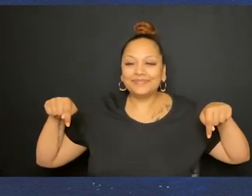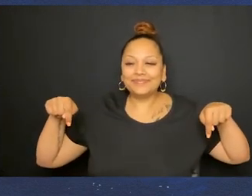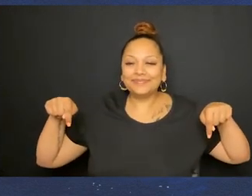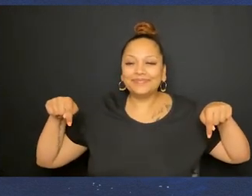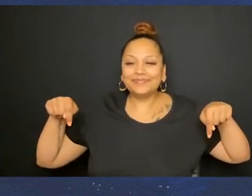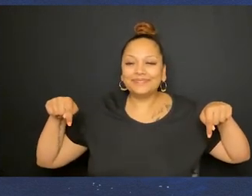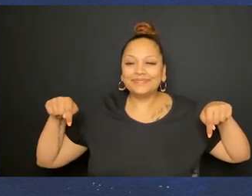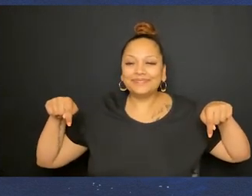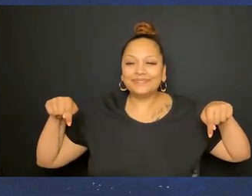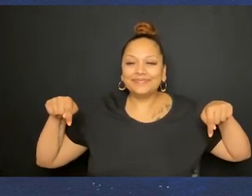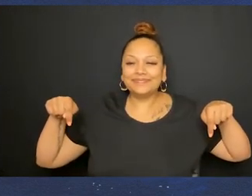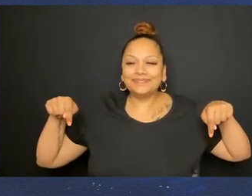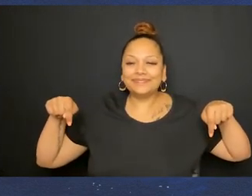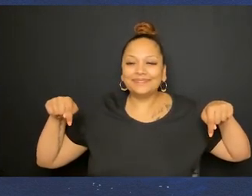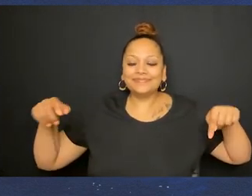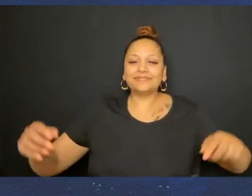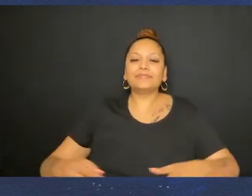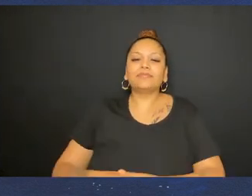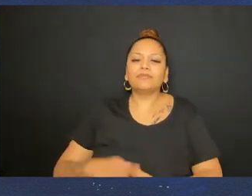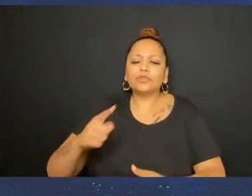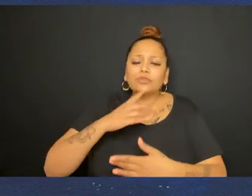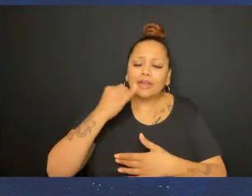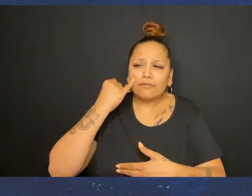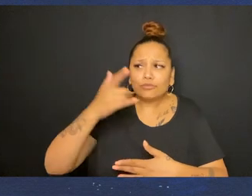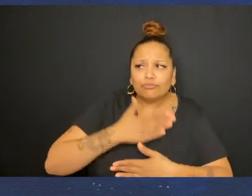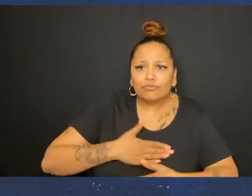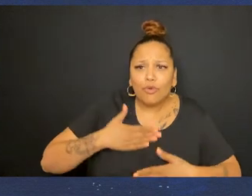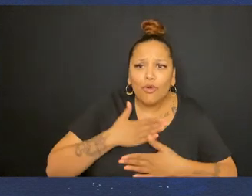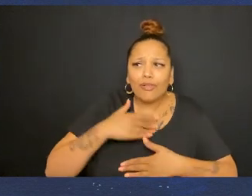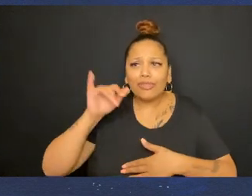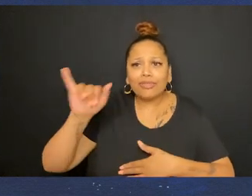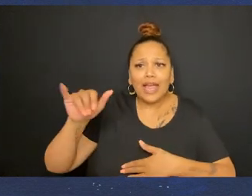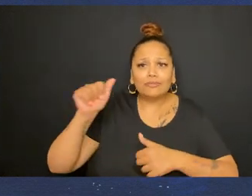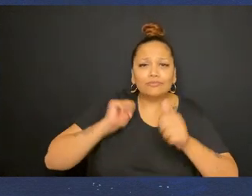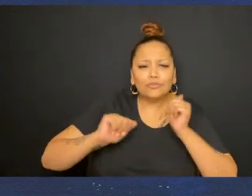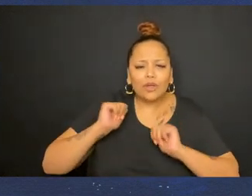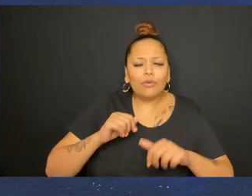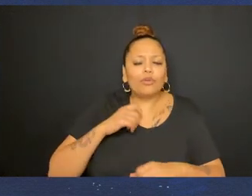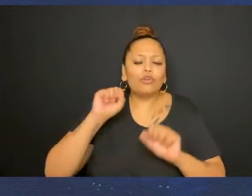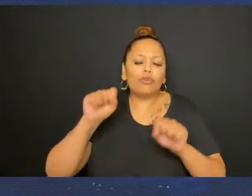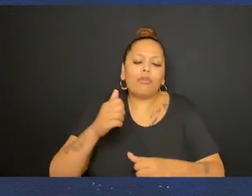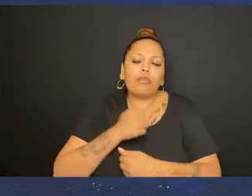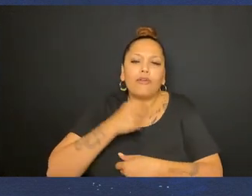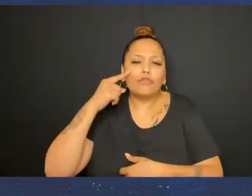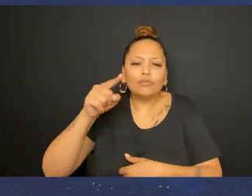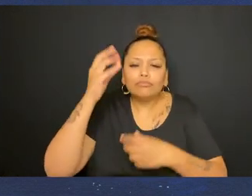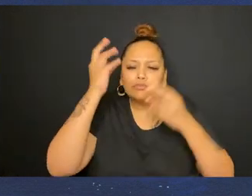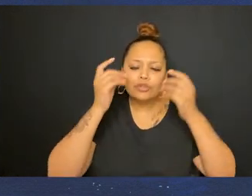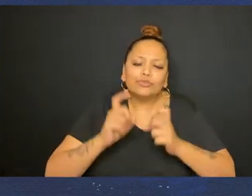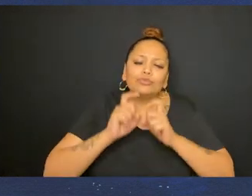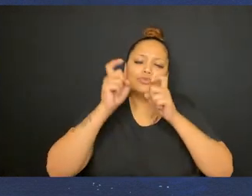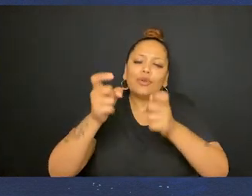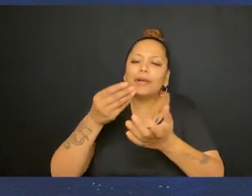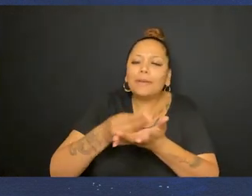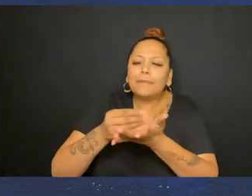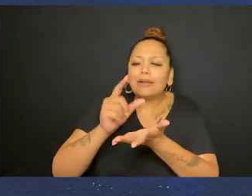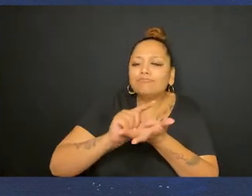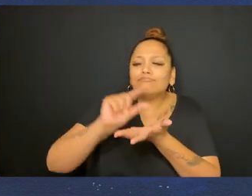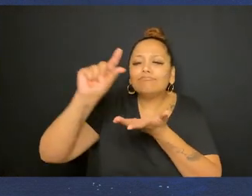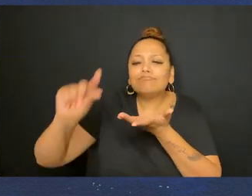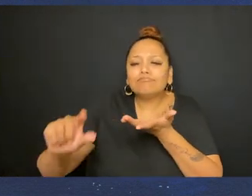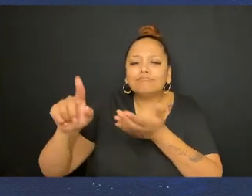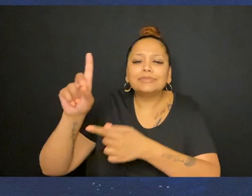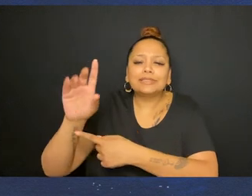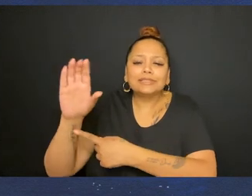slash nobody left behind. If you enjoyed Nobody Left Behind, we would love for you to consider donating to the